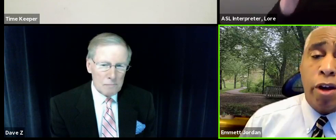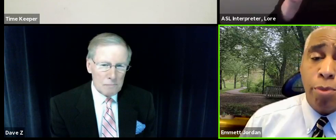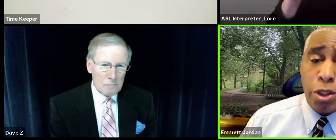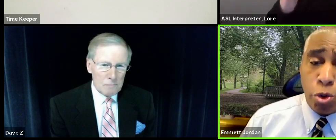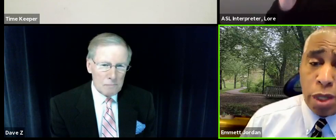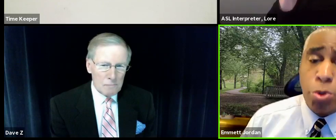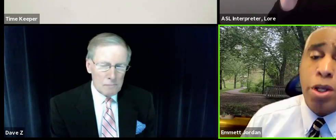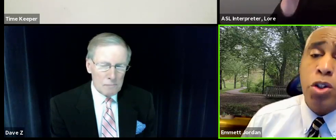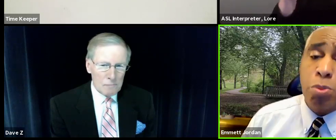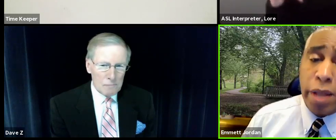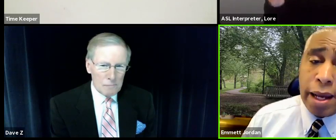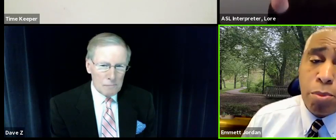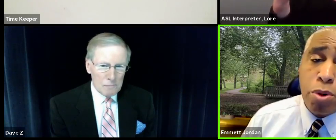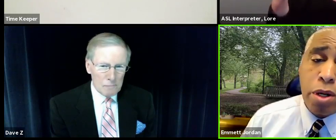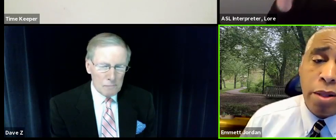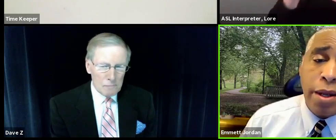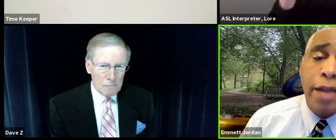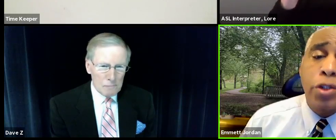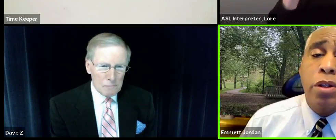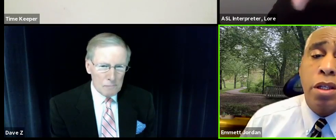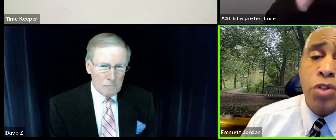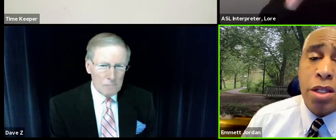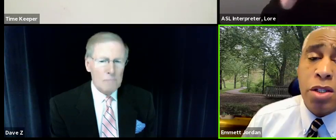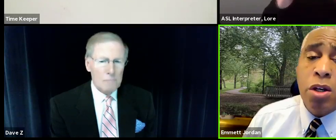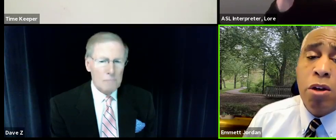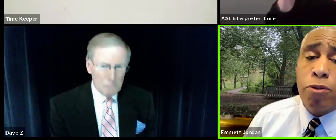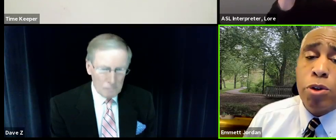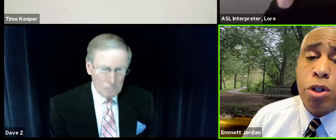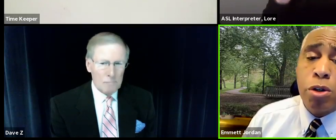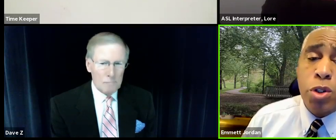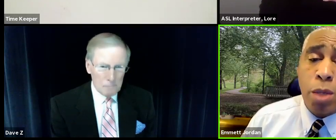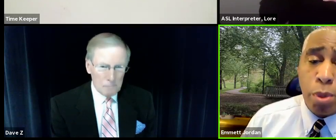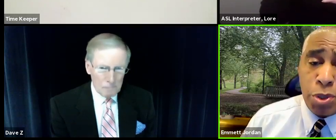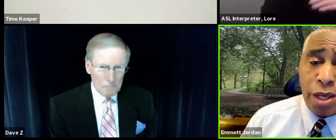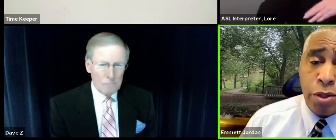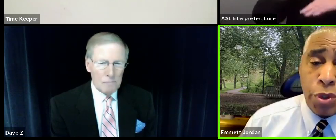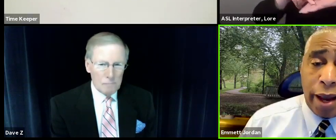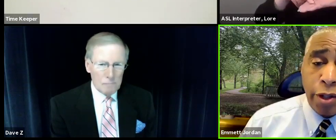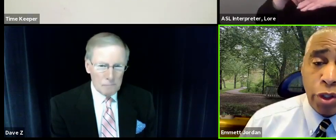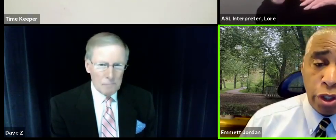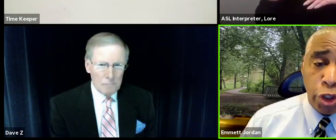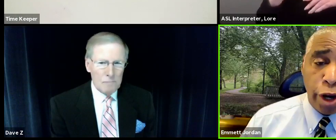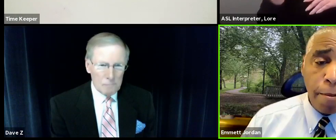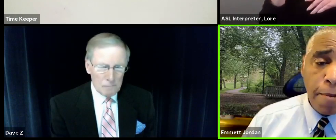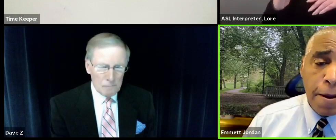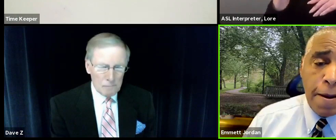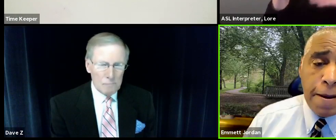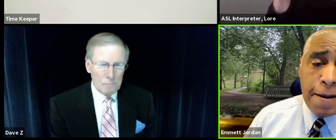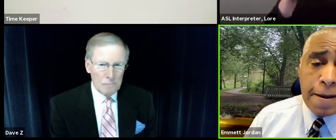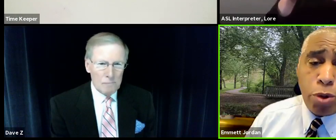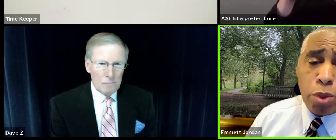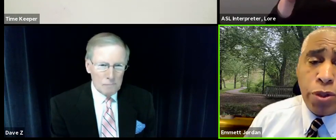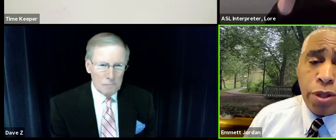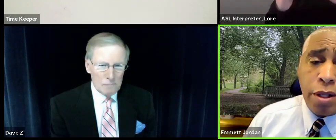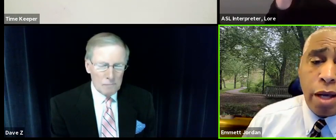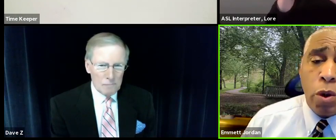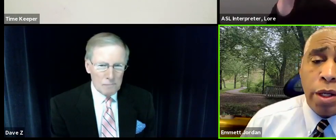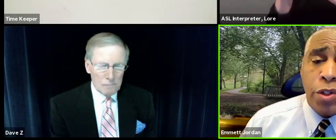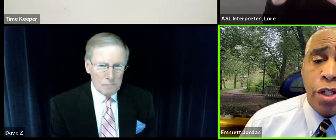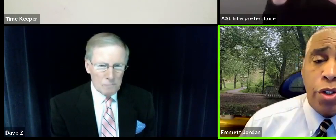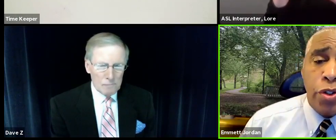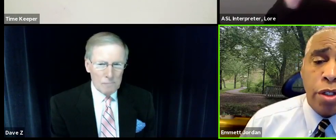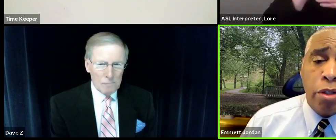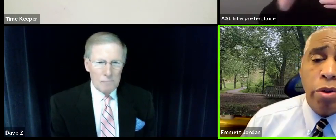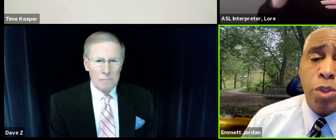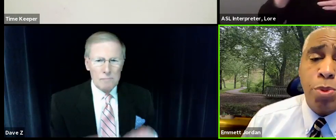Council of Governments Transportation Planning Board, and the National League of Cities First Tier Suburbs Council, but actually chair. I've worked with a lot of